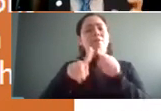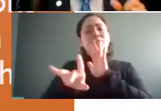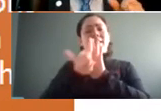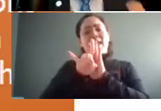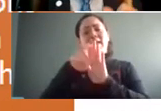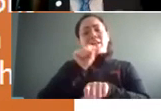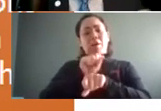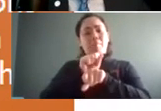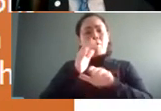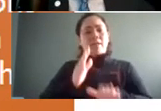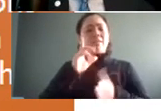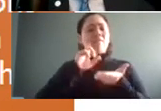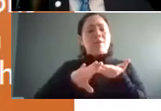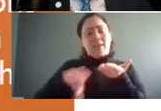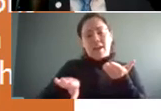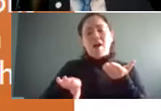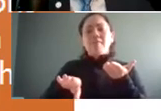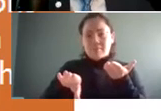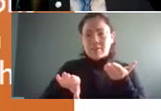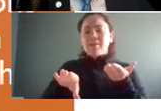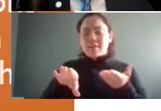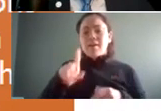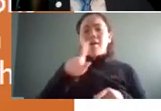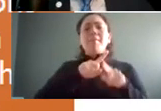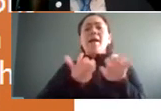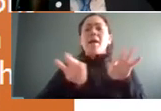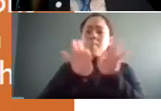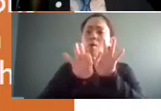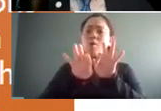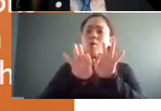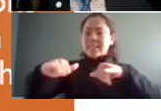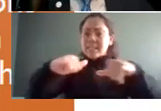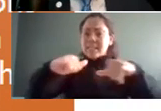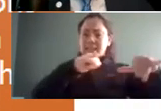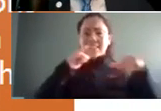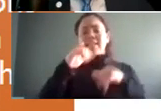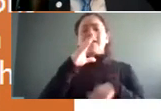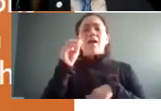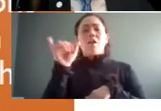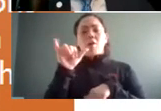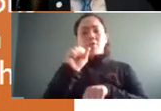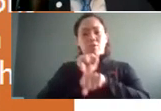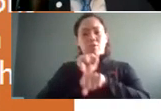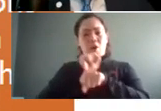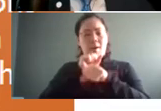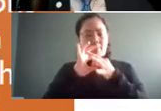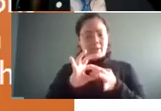but you do want to use a criteria that is consistent with your business necessity and also job related